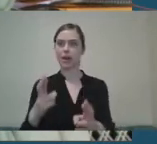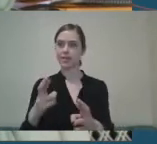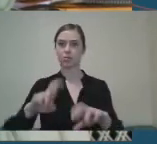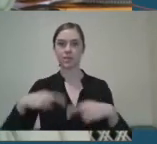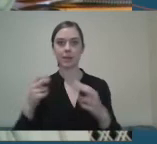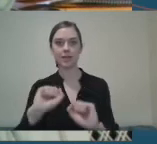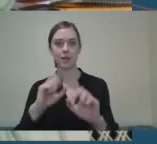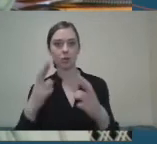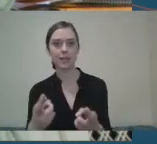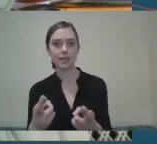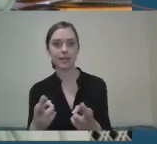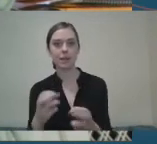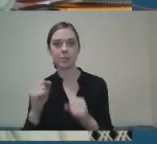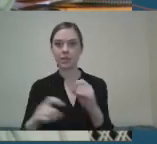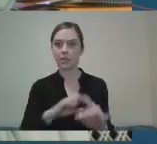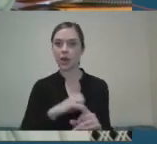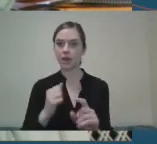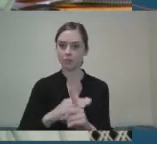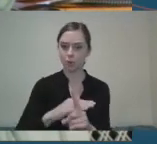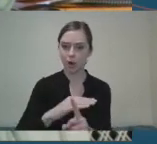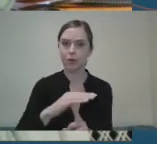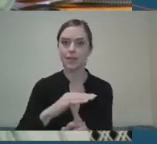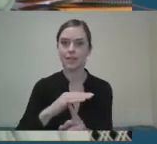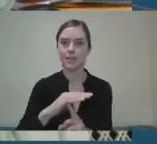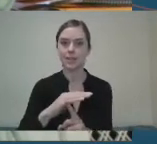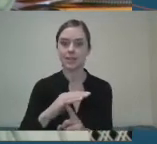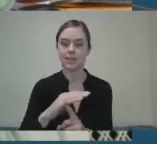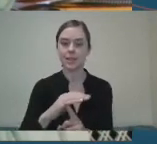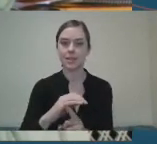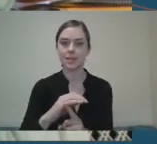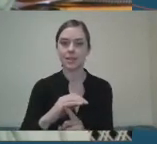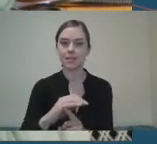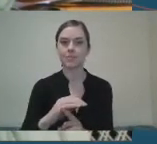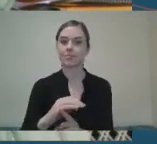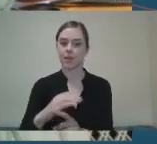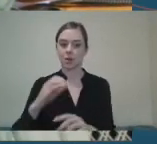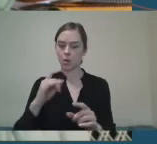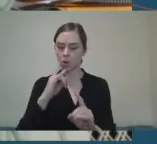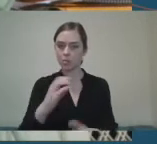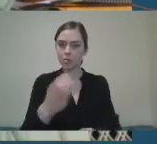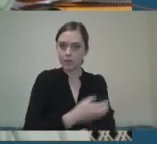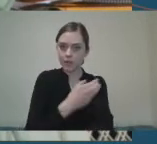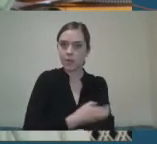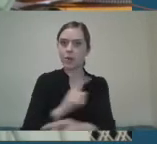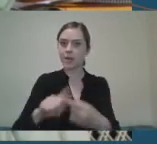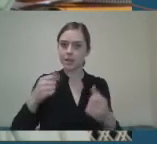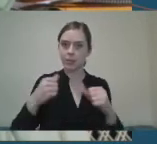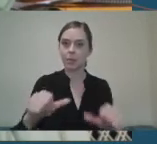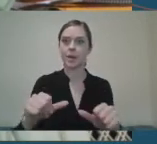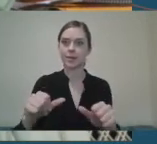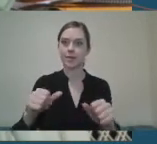progressed and prioritised, and then also that that's continued and implemented in a broader context, something I'm